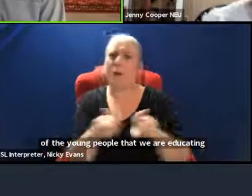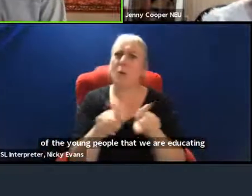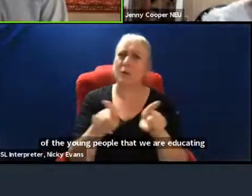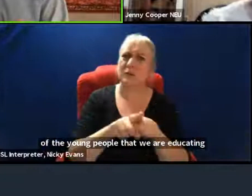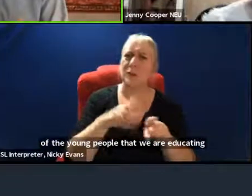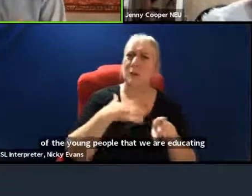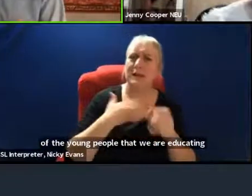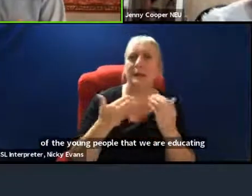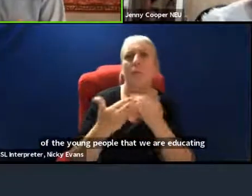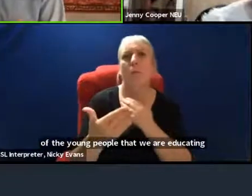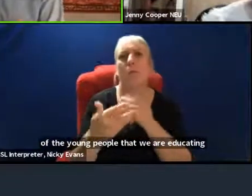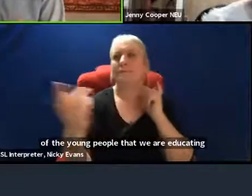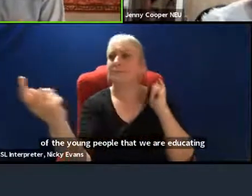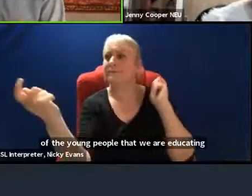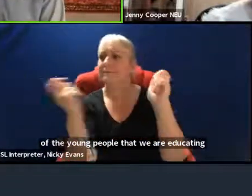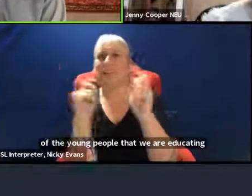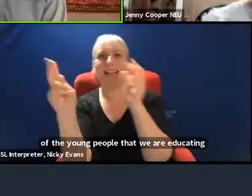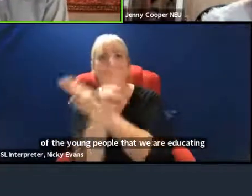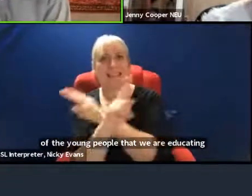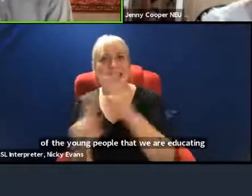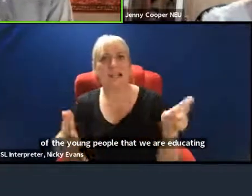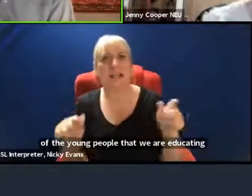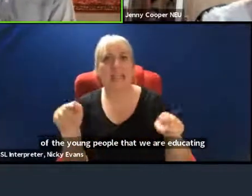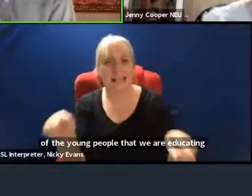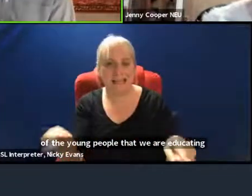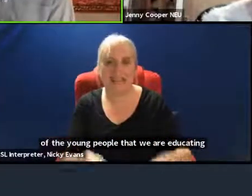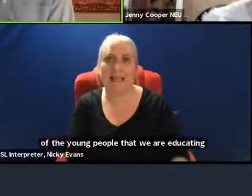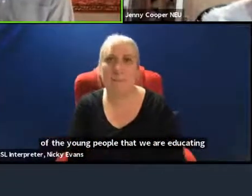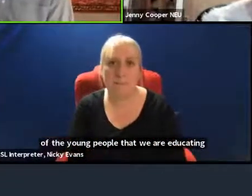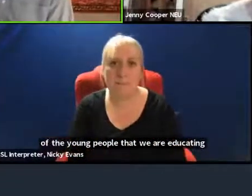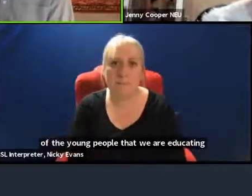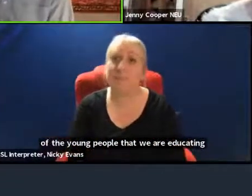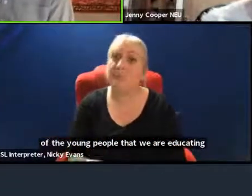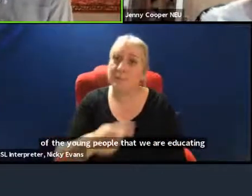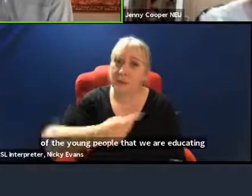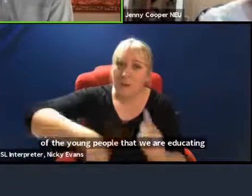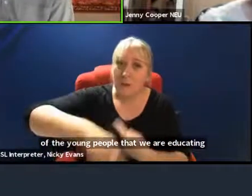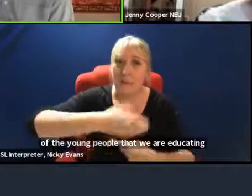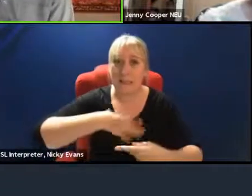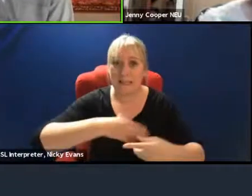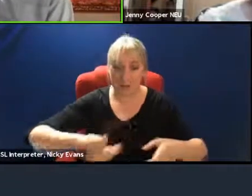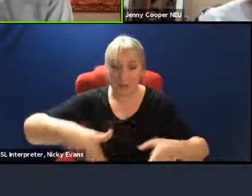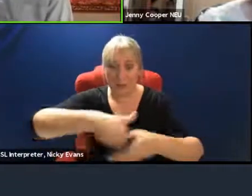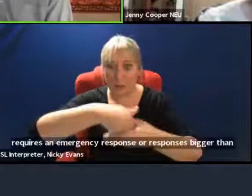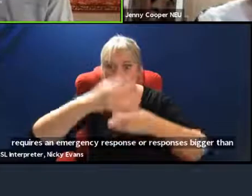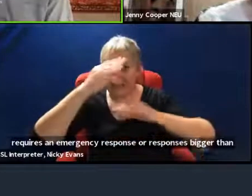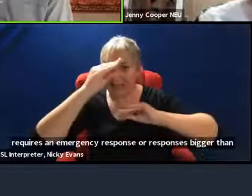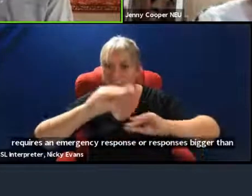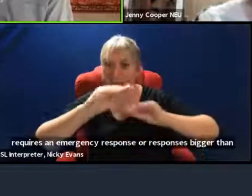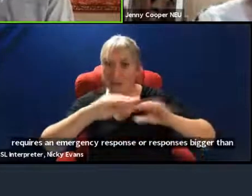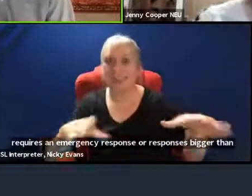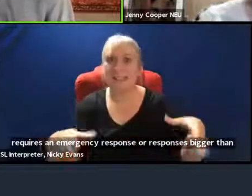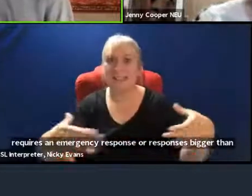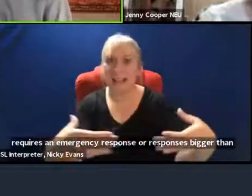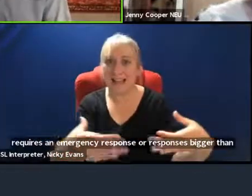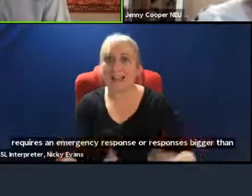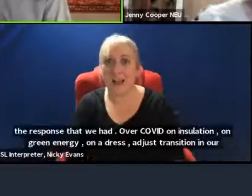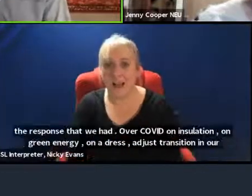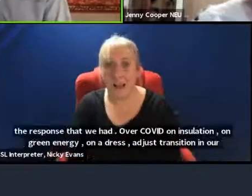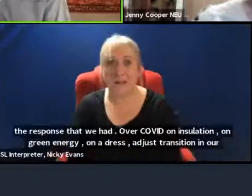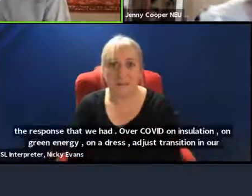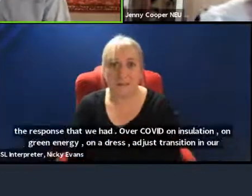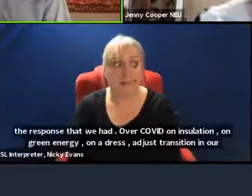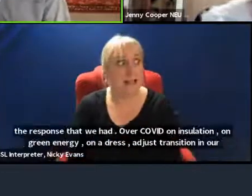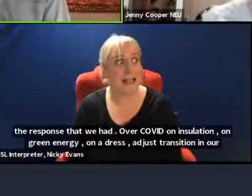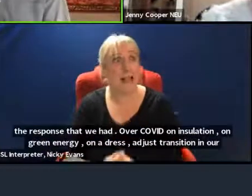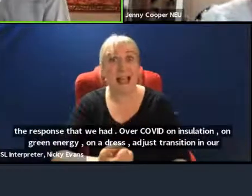internationally, but also crucially, including the education sector. And, I mean, it's such a truism, but it's